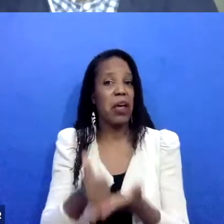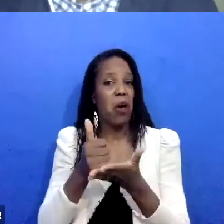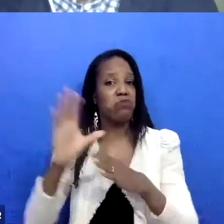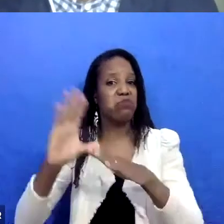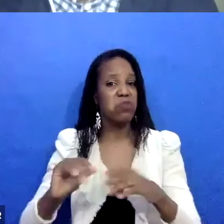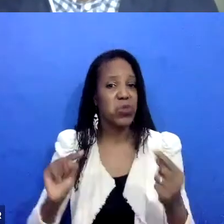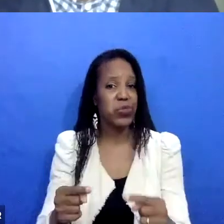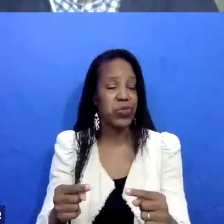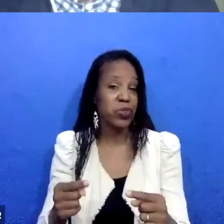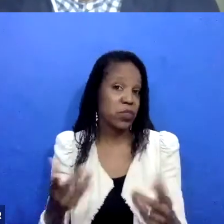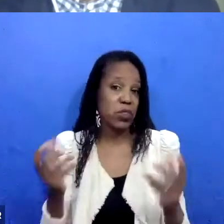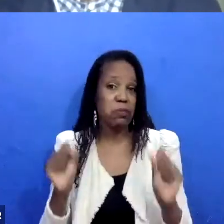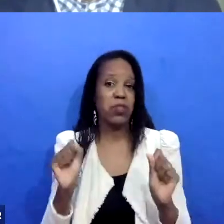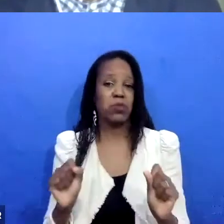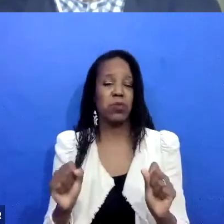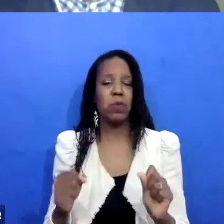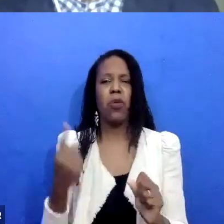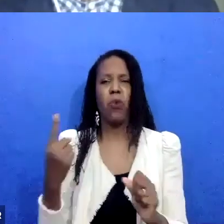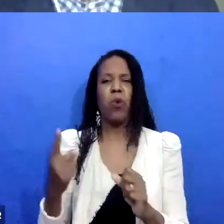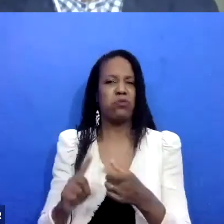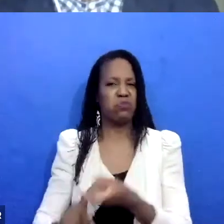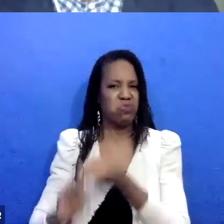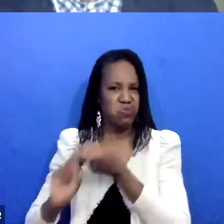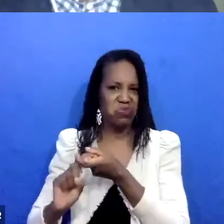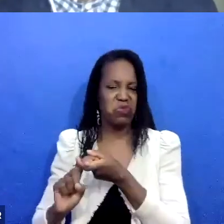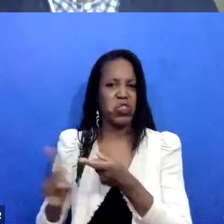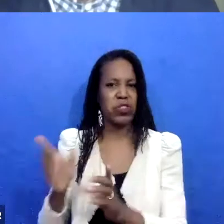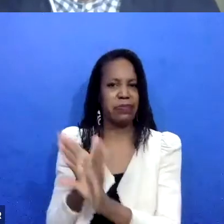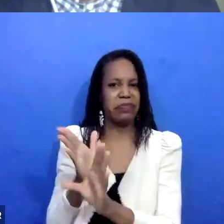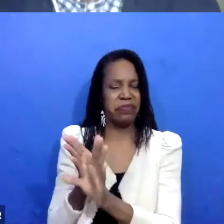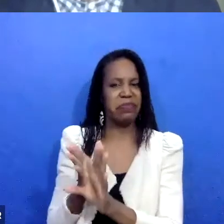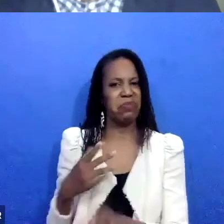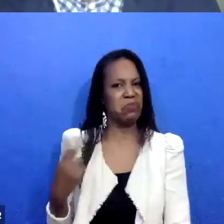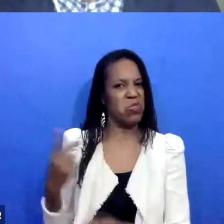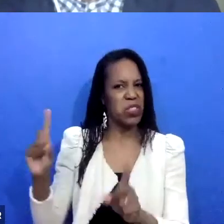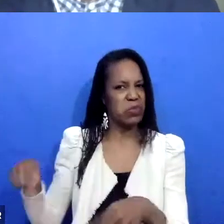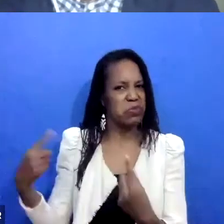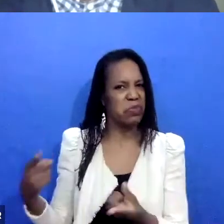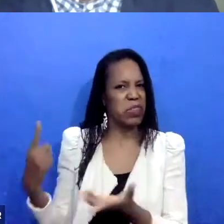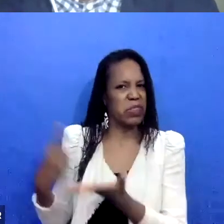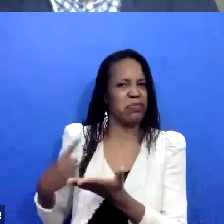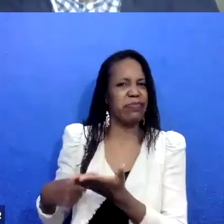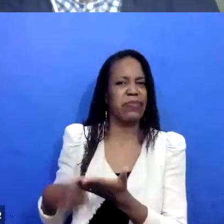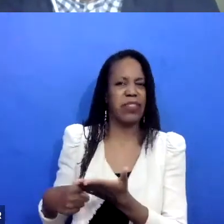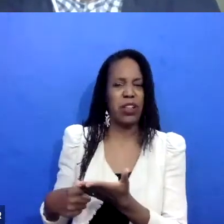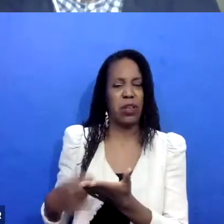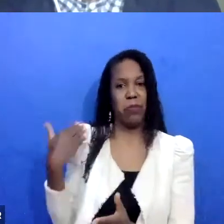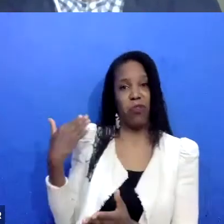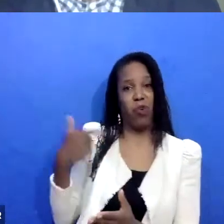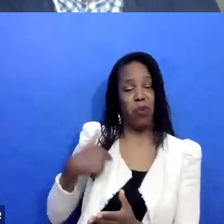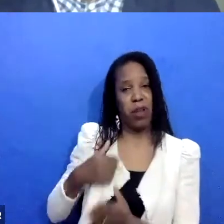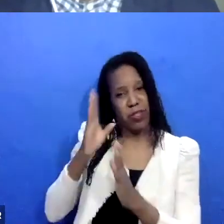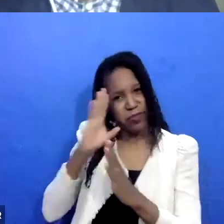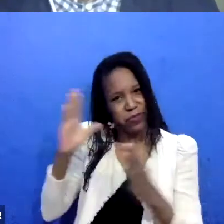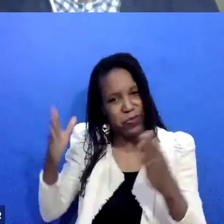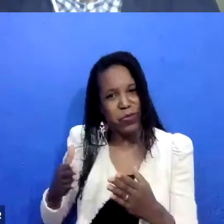psychiatrist and we've been having conversations for years where she came to me saying, cause in the beginning I was like, I can't deal with, when I was just doing the kid work, I can't deal with the kids